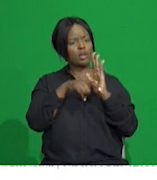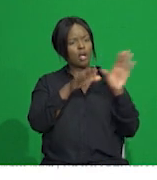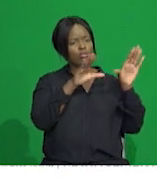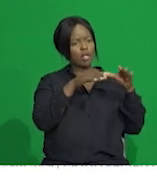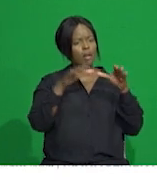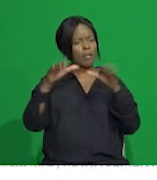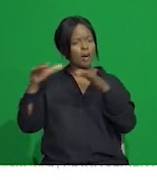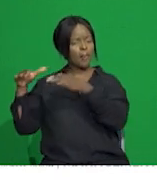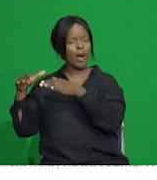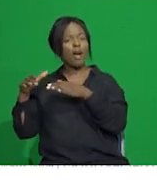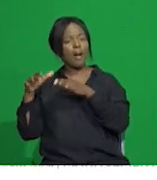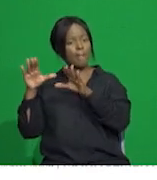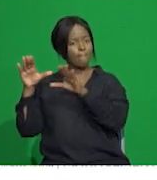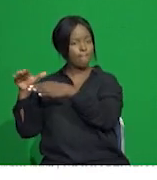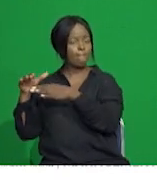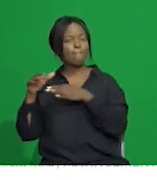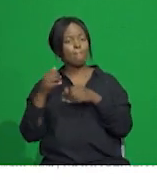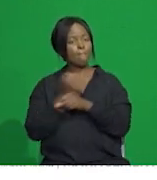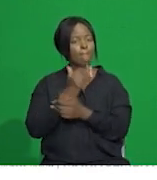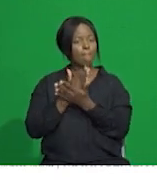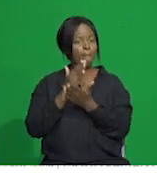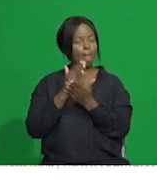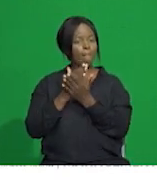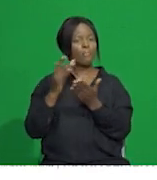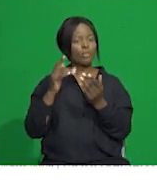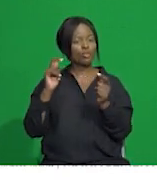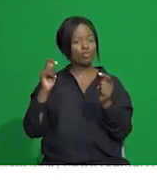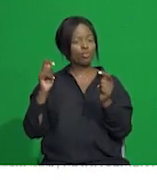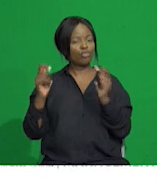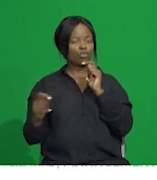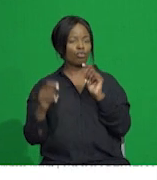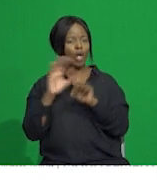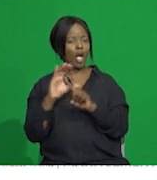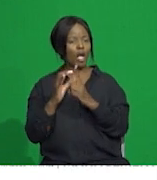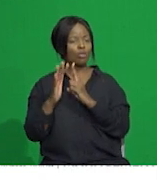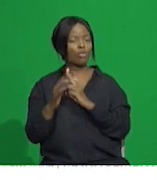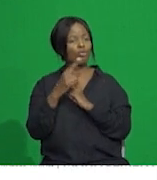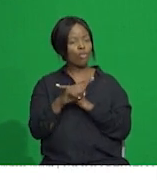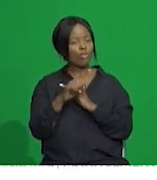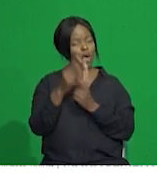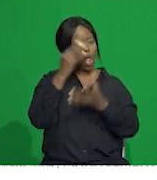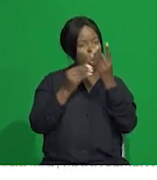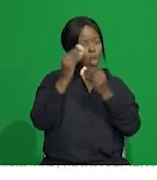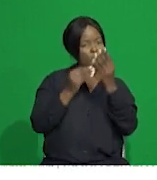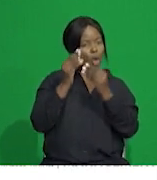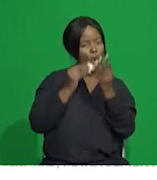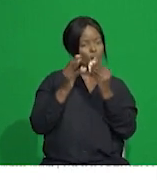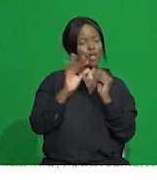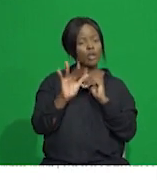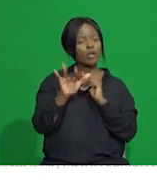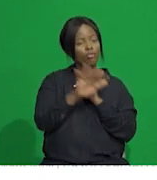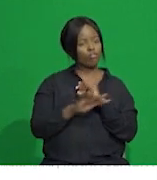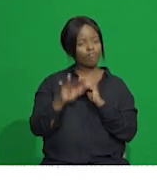college are responsible for promoting and facilitating a cultural shift towards innovative teaching and learning practices across the